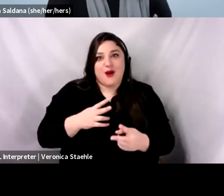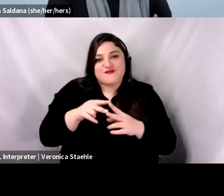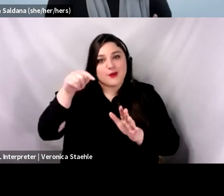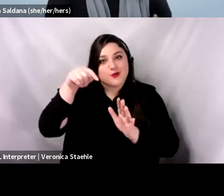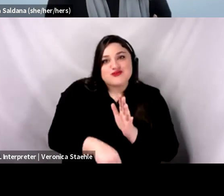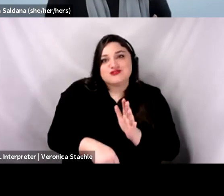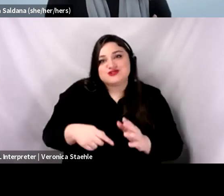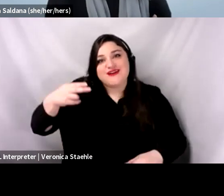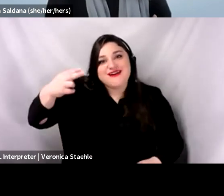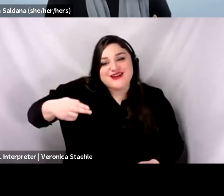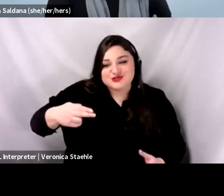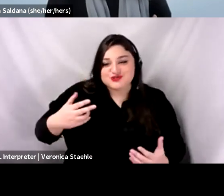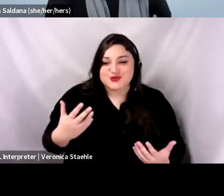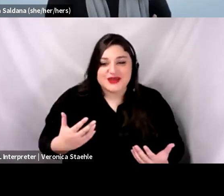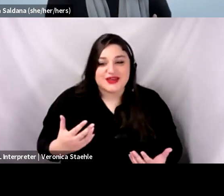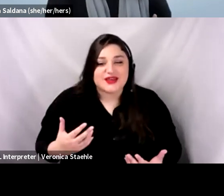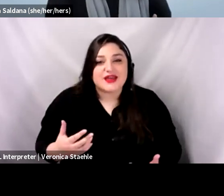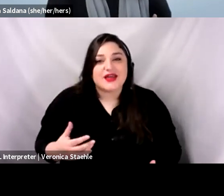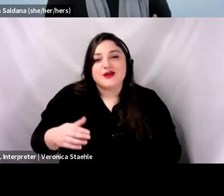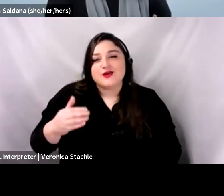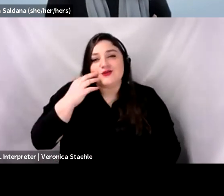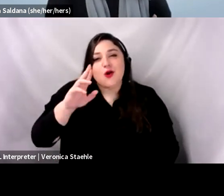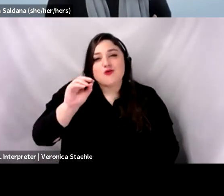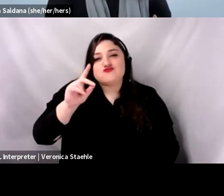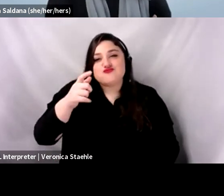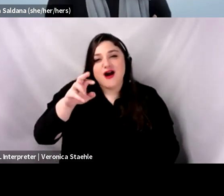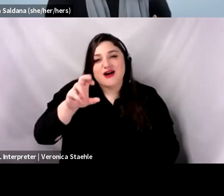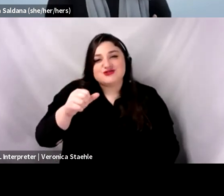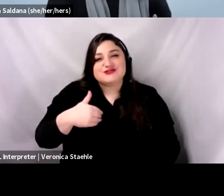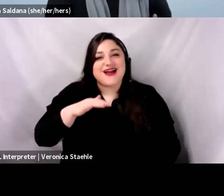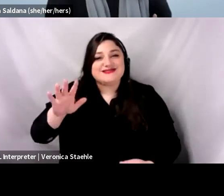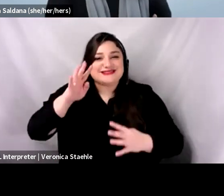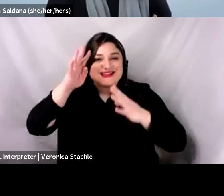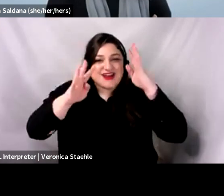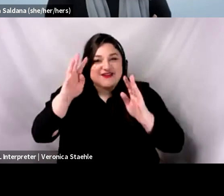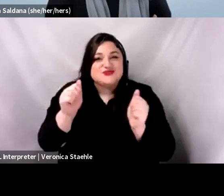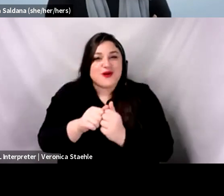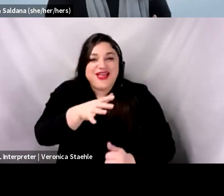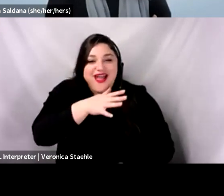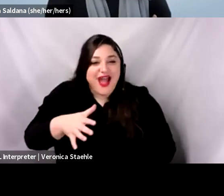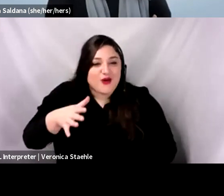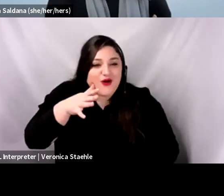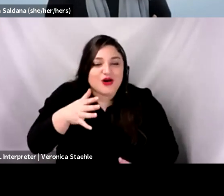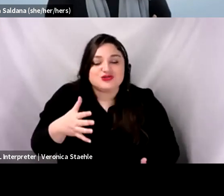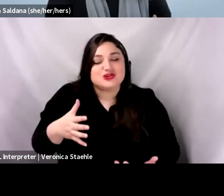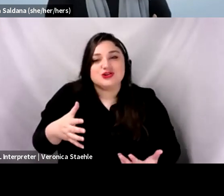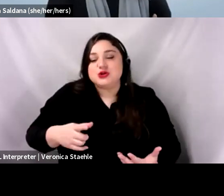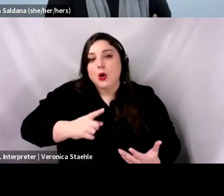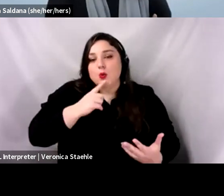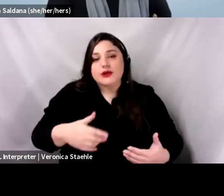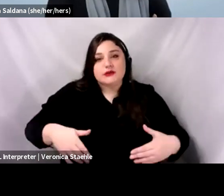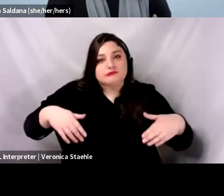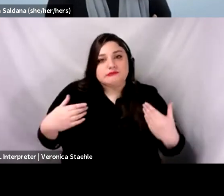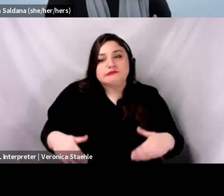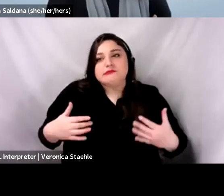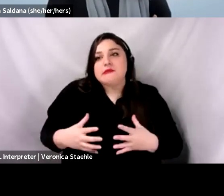the work by Ev Rogers in diffusion of innovation that comes out of agriculture. So there, there's a, a really rich history